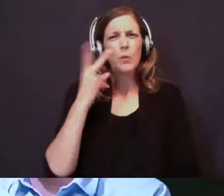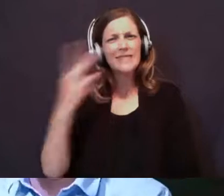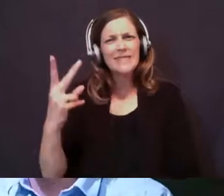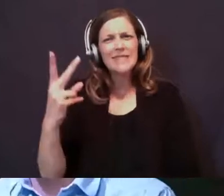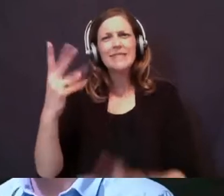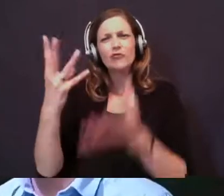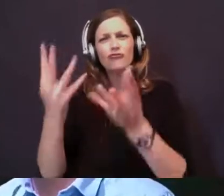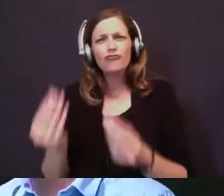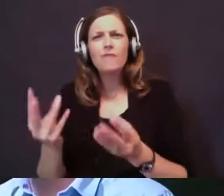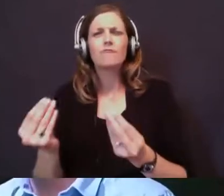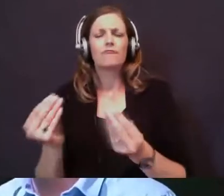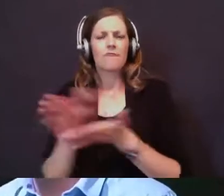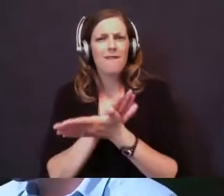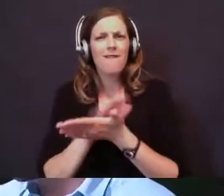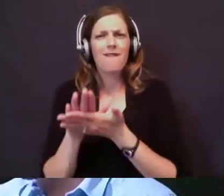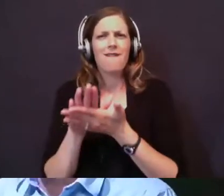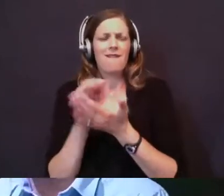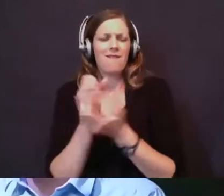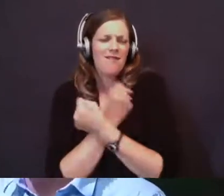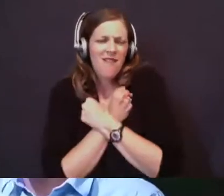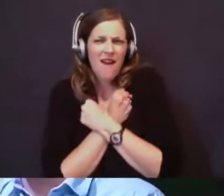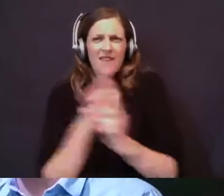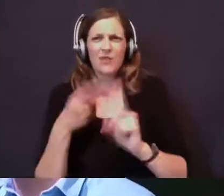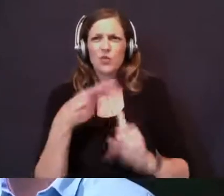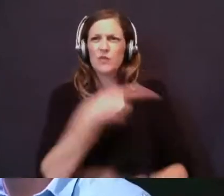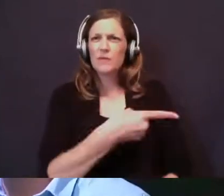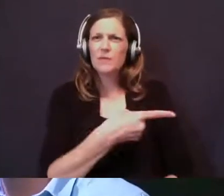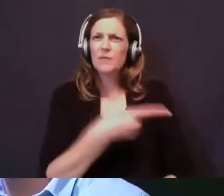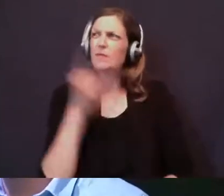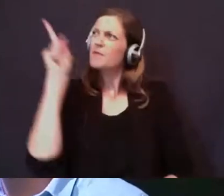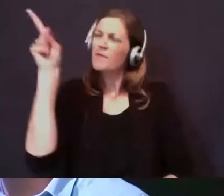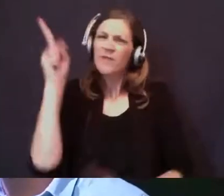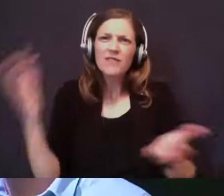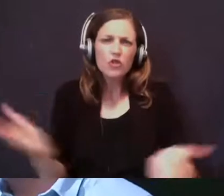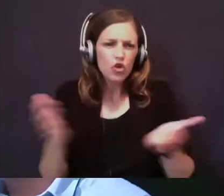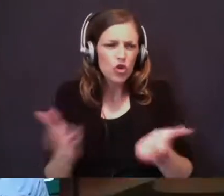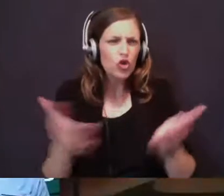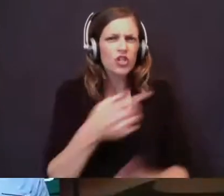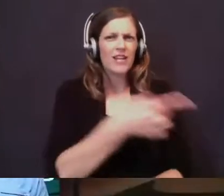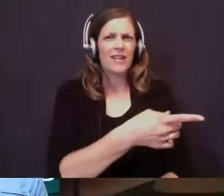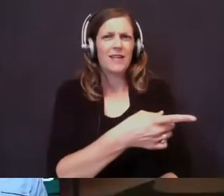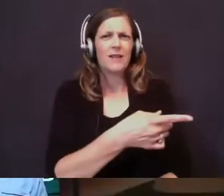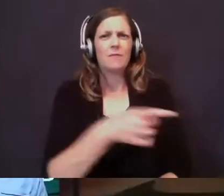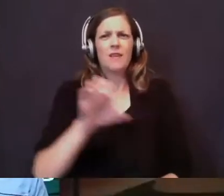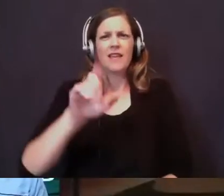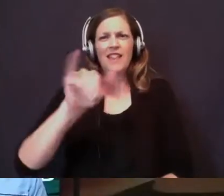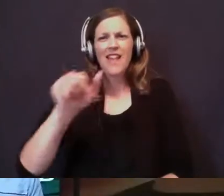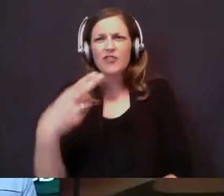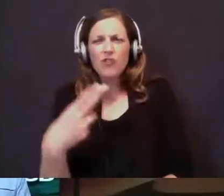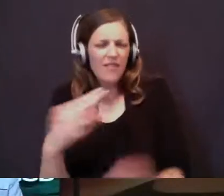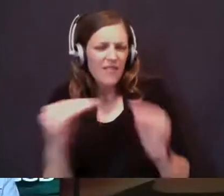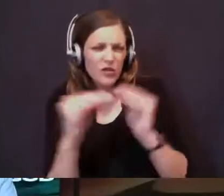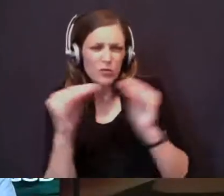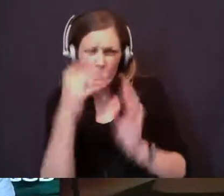and how loving he is with Elijah and how encouraging he is towards Elijah. Elijah, there is more.